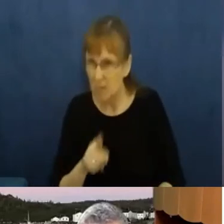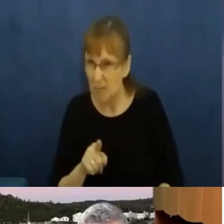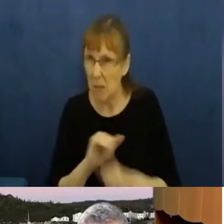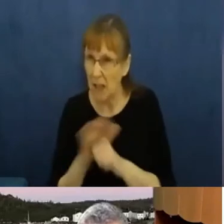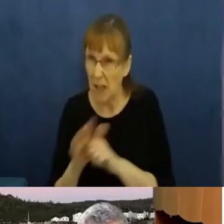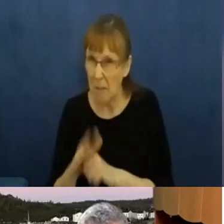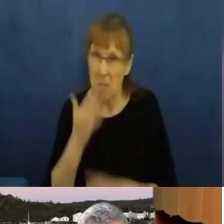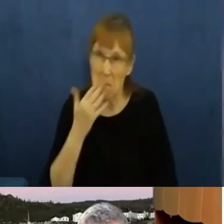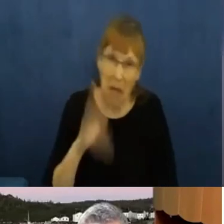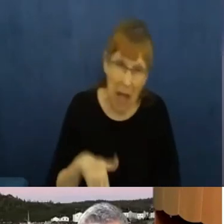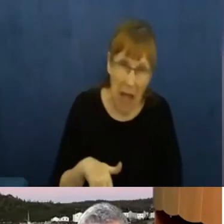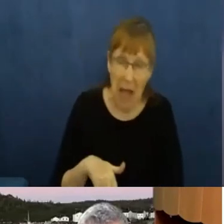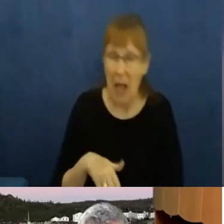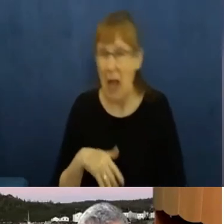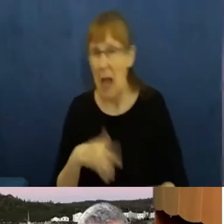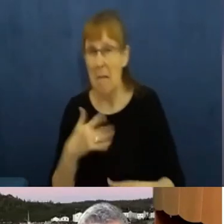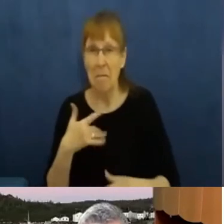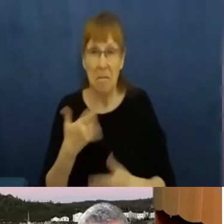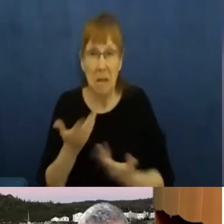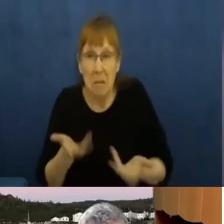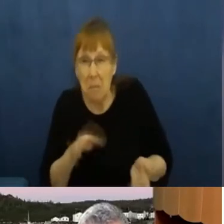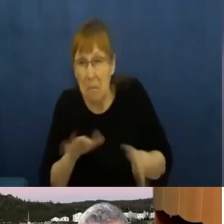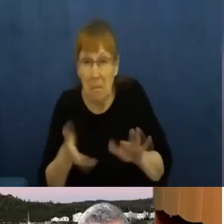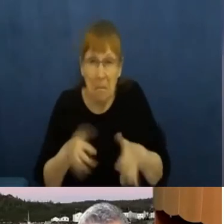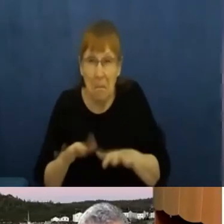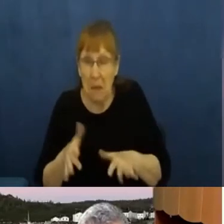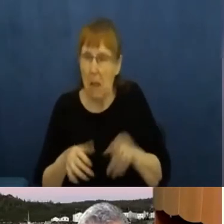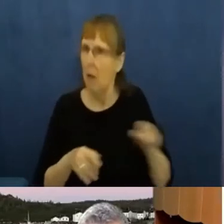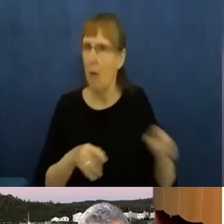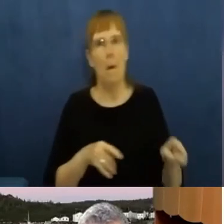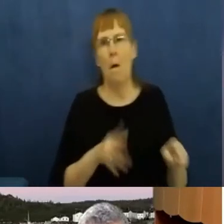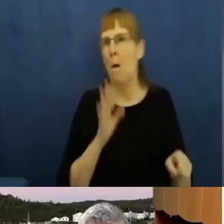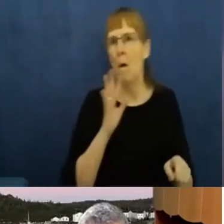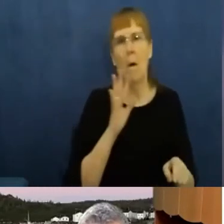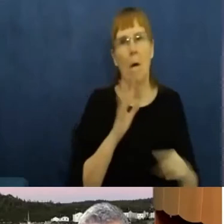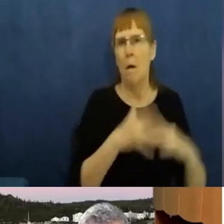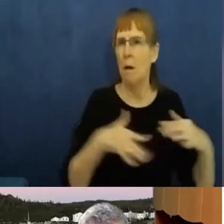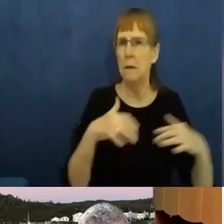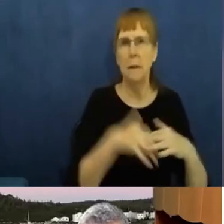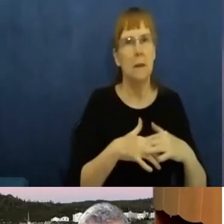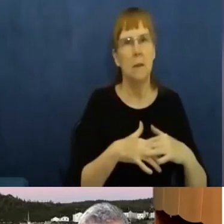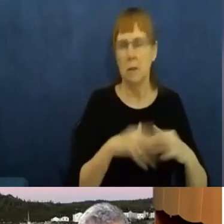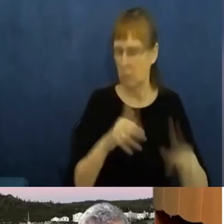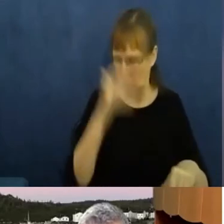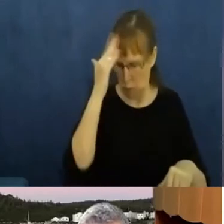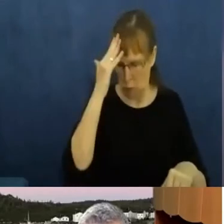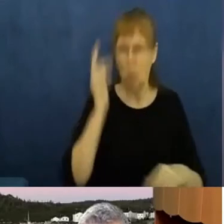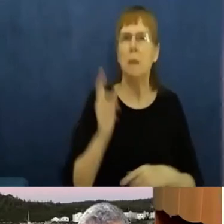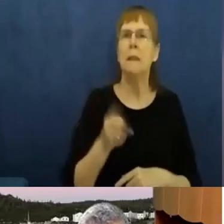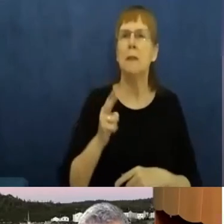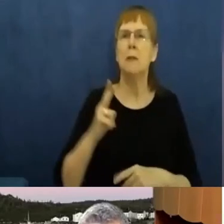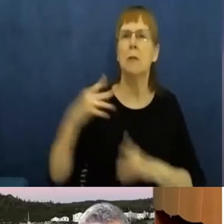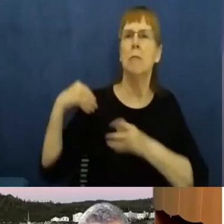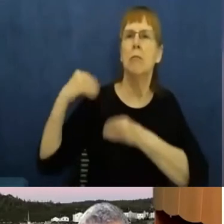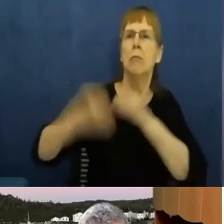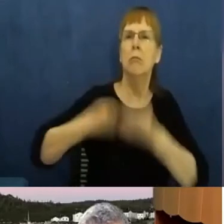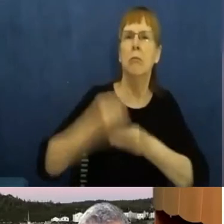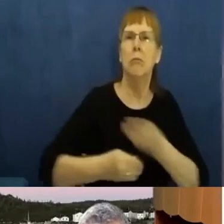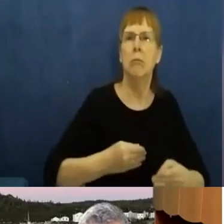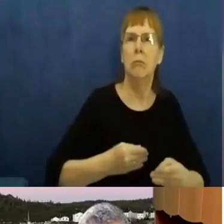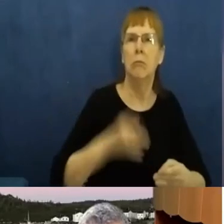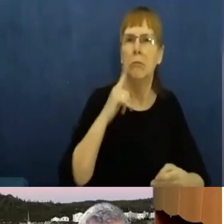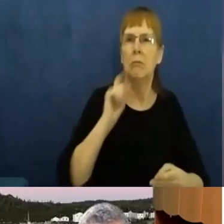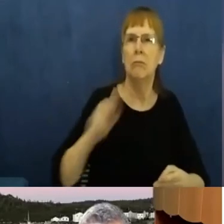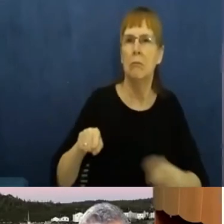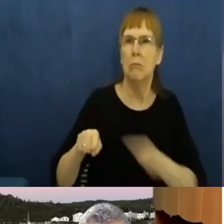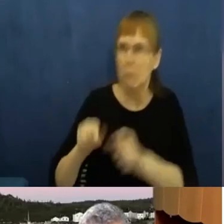leaders taking immediate action because they knew these stories exist in community and they acted immediately. At